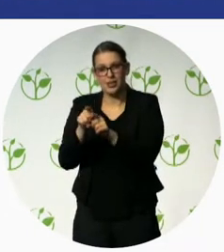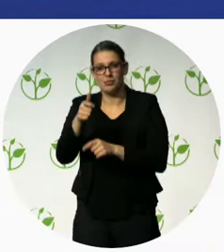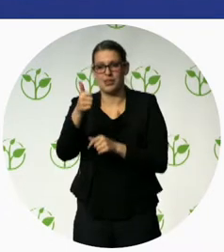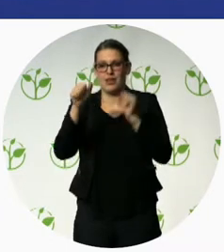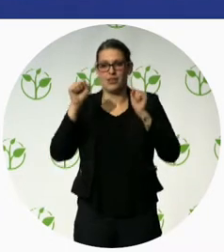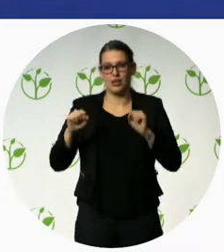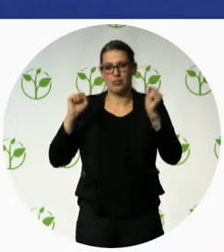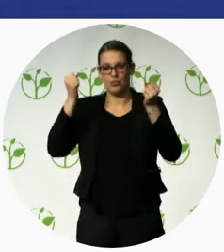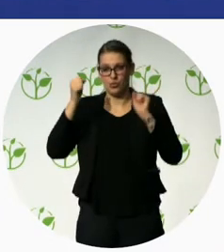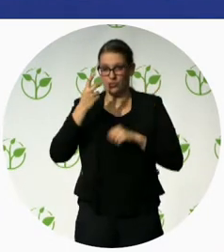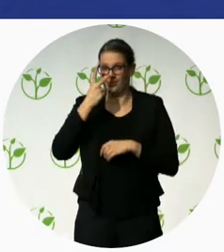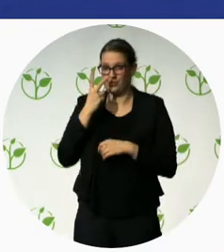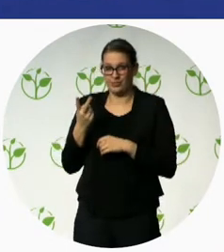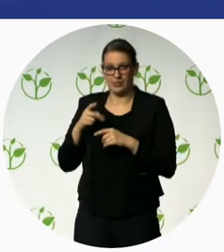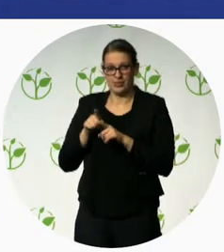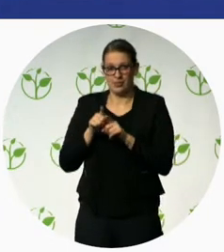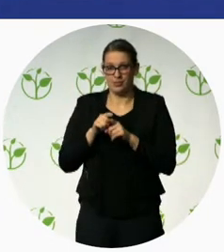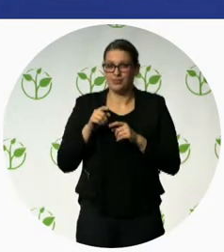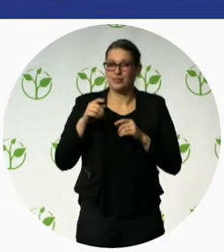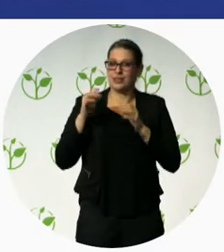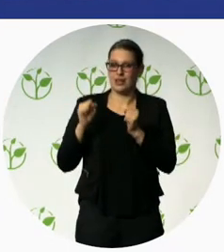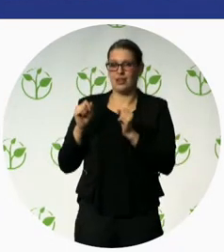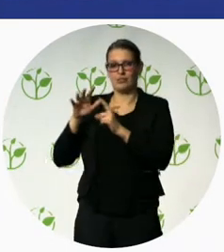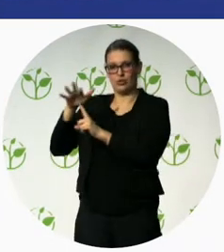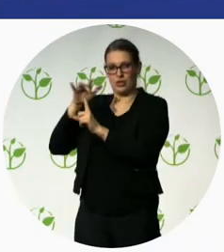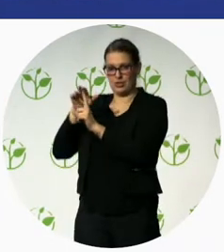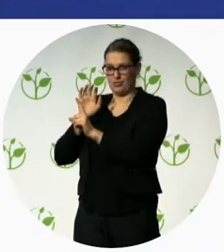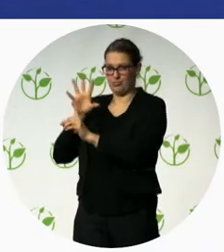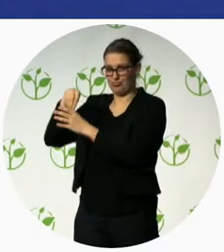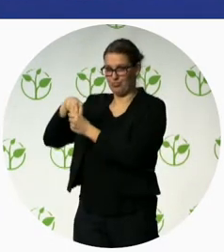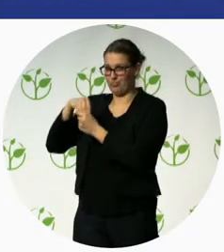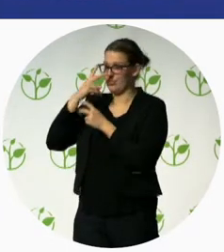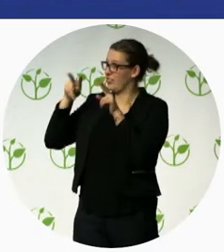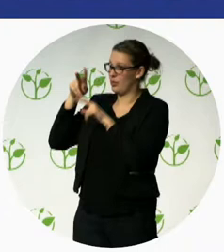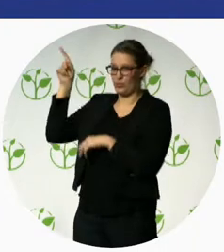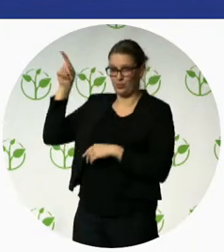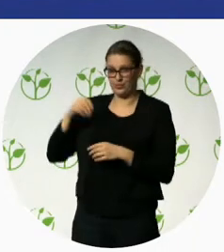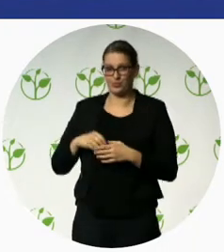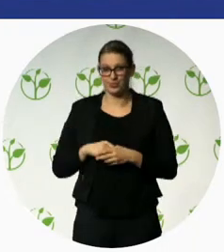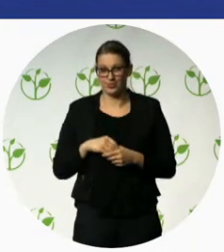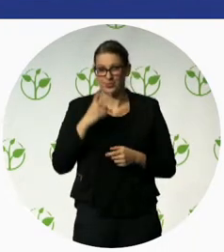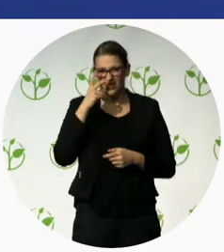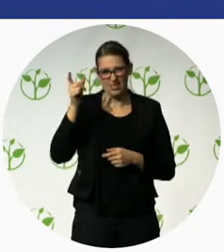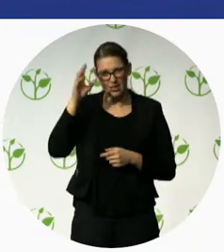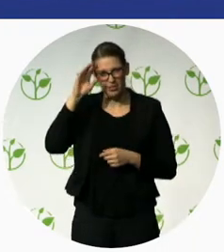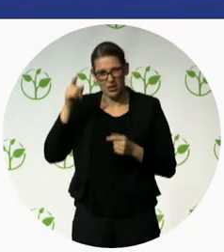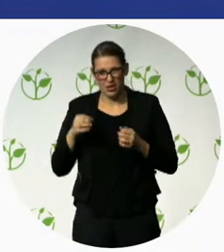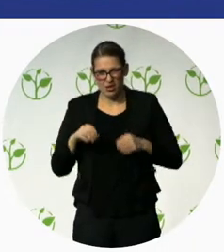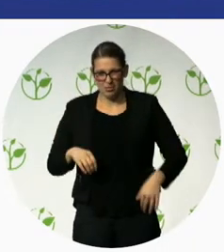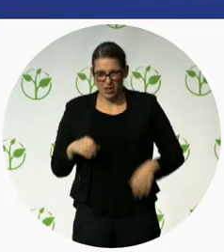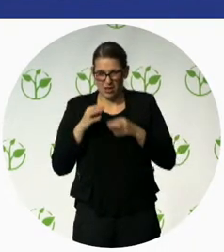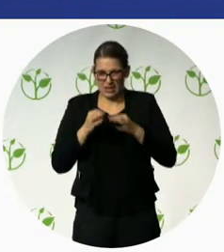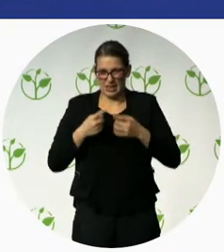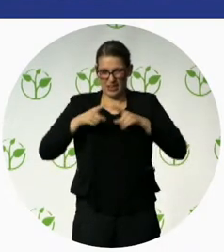cases could we have the video please Nitesh, as you can see his legs he was born with limb deficiencies and deformities his parents were